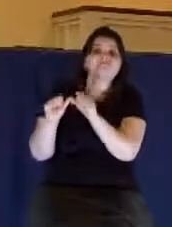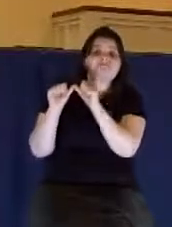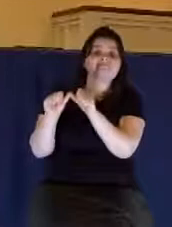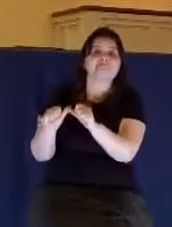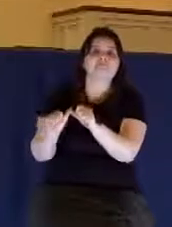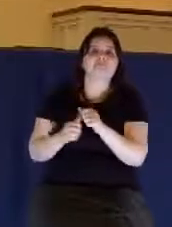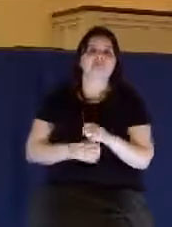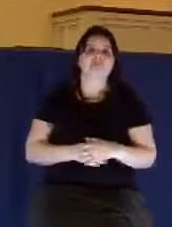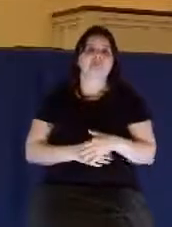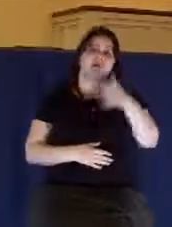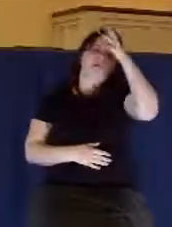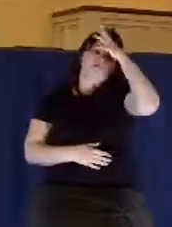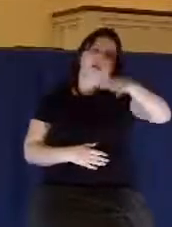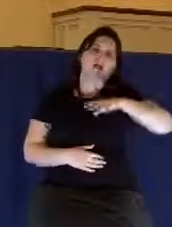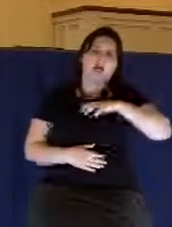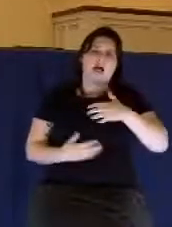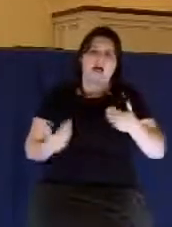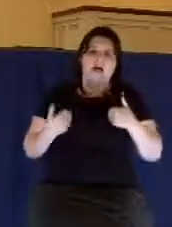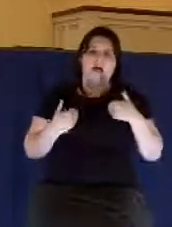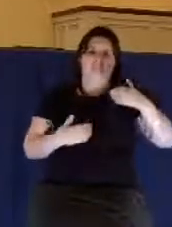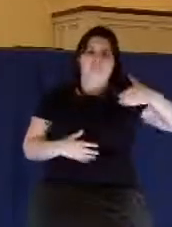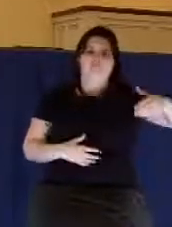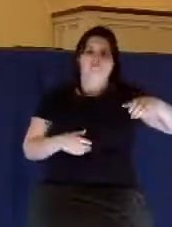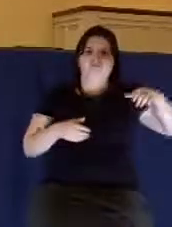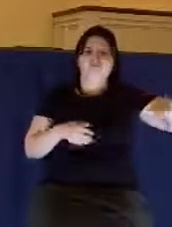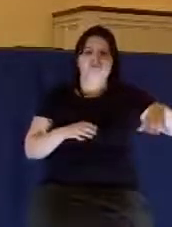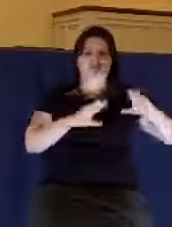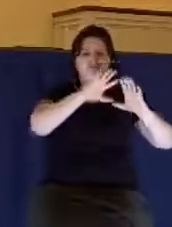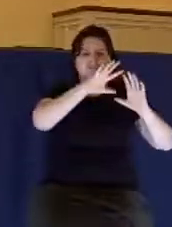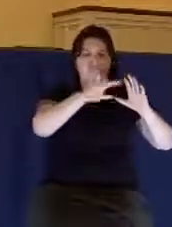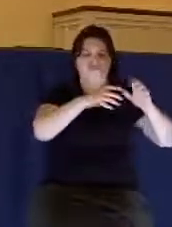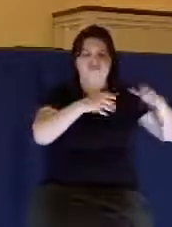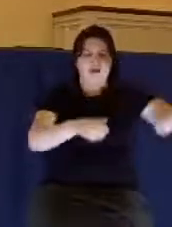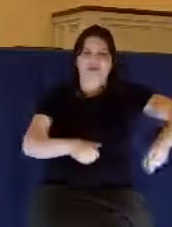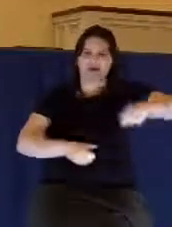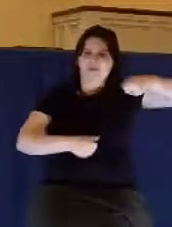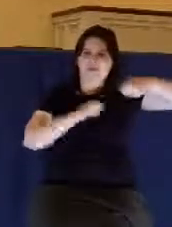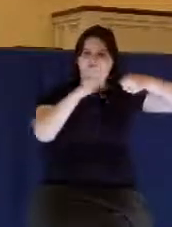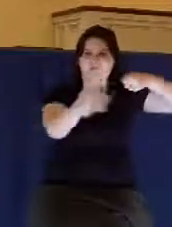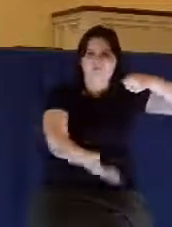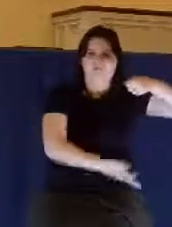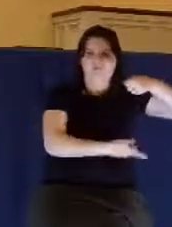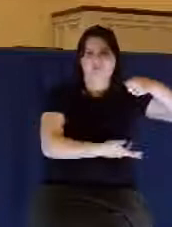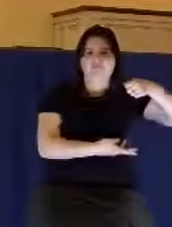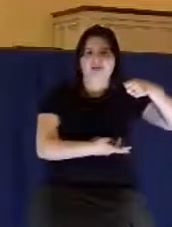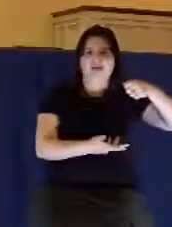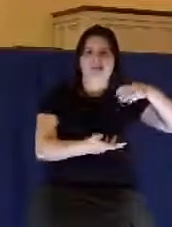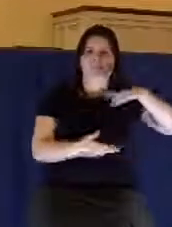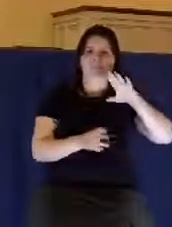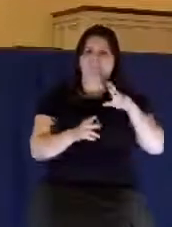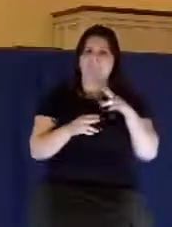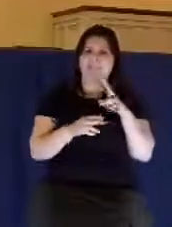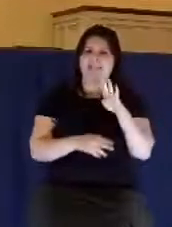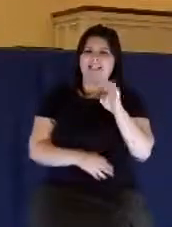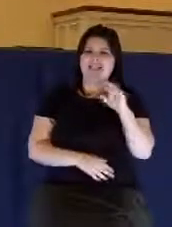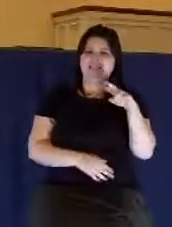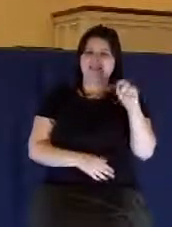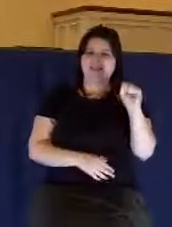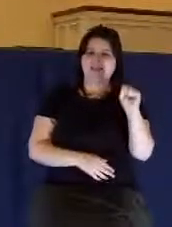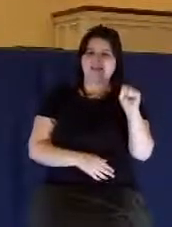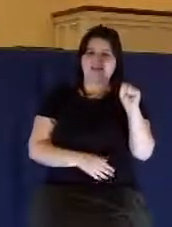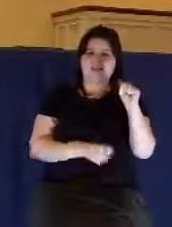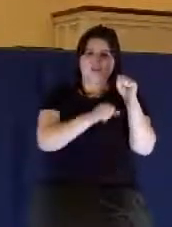beans in his arm, and he was dropping those beans. And behind him was a row of pigs gobbling them up. And one man said, that's a funny way to feed your